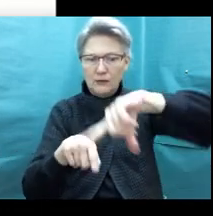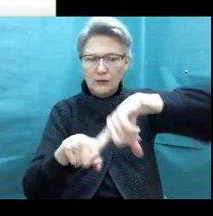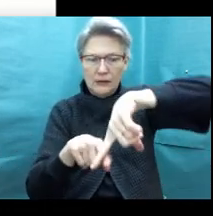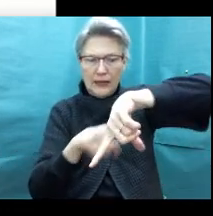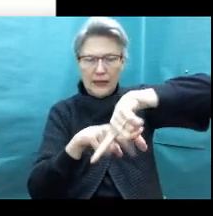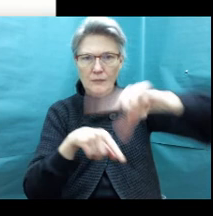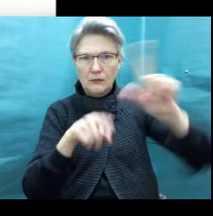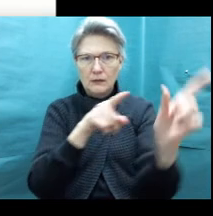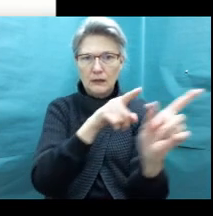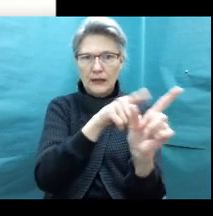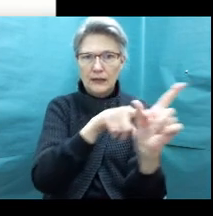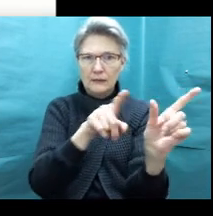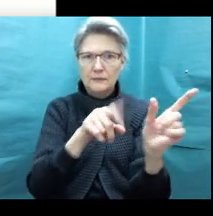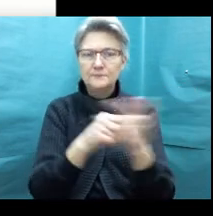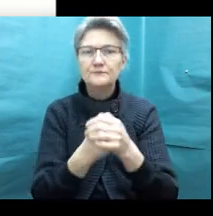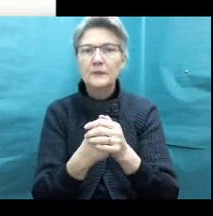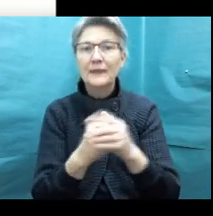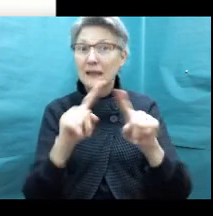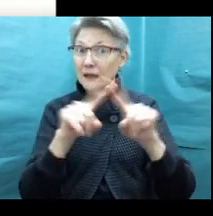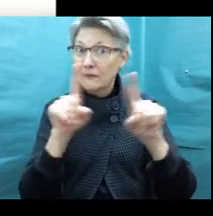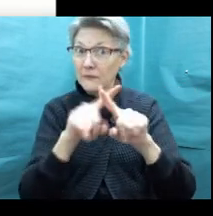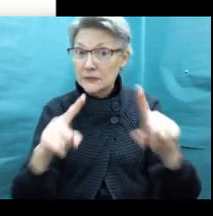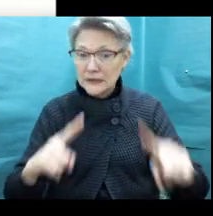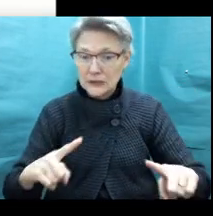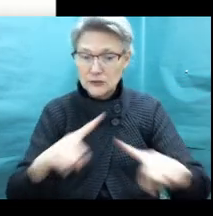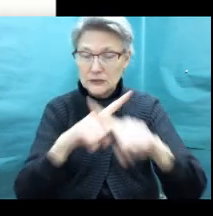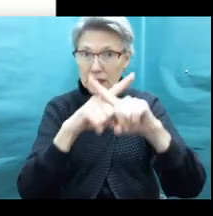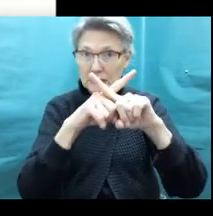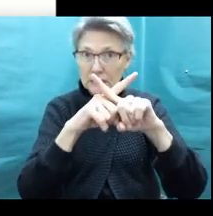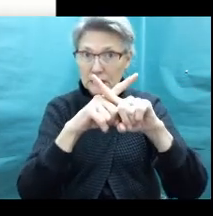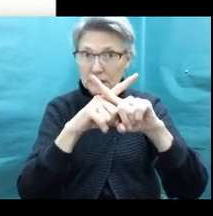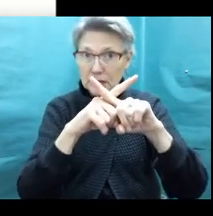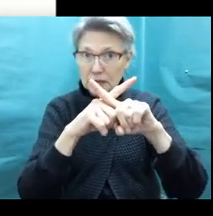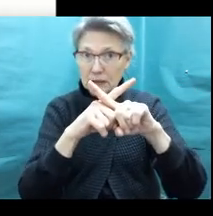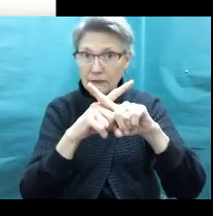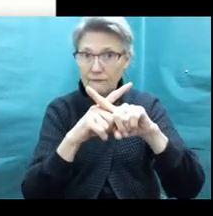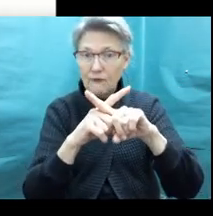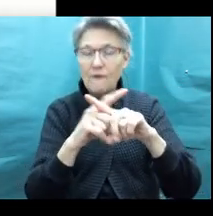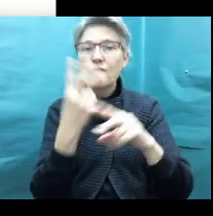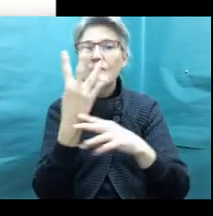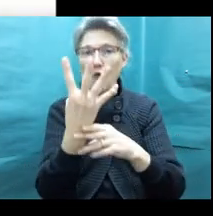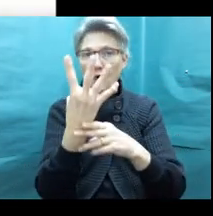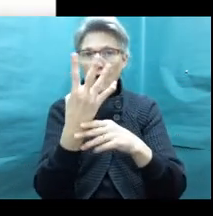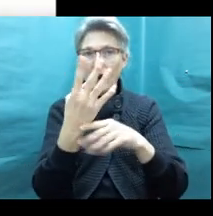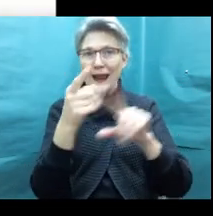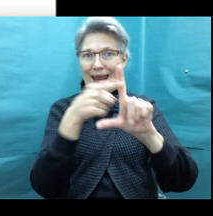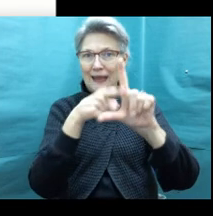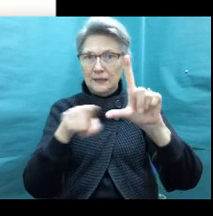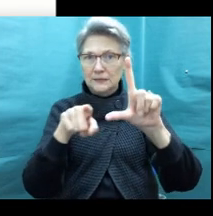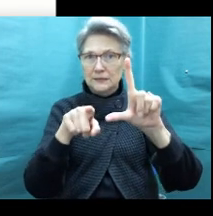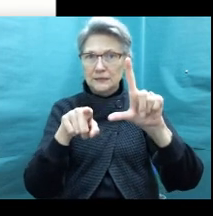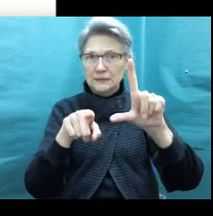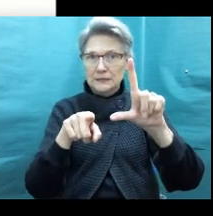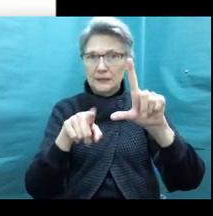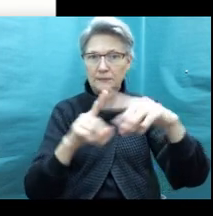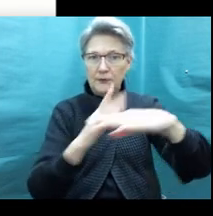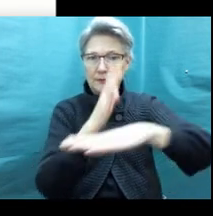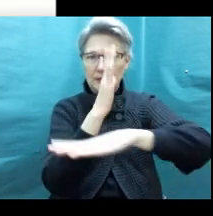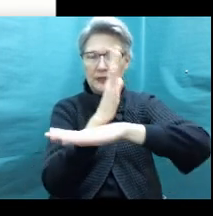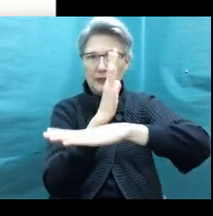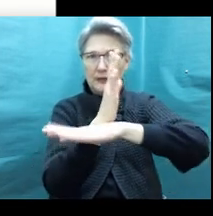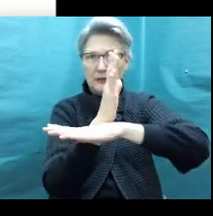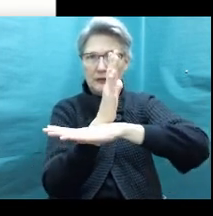intersecting and perpendicular is that intersecting lines form four angles. Perpendicular lines